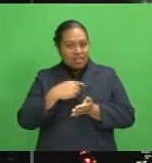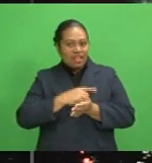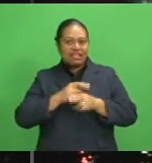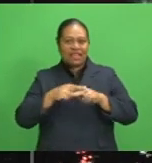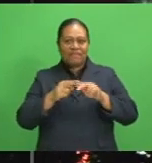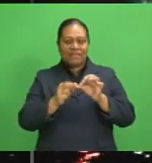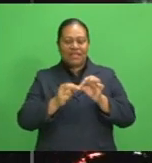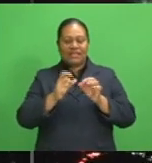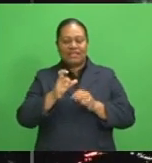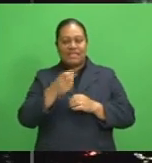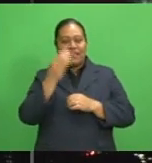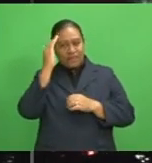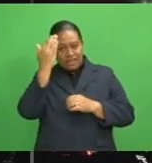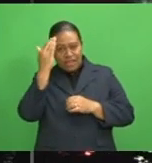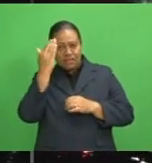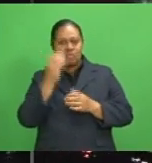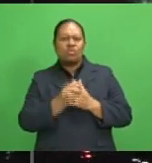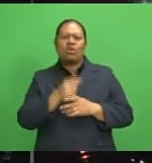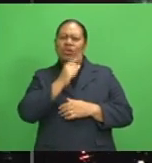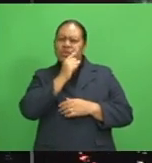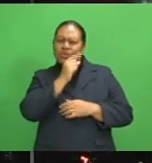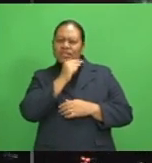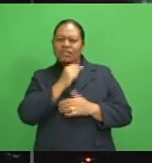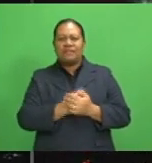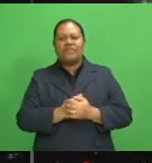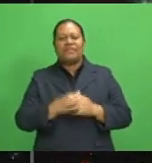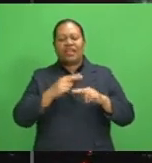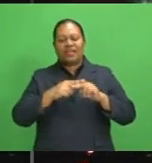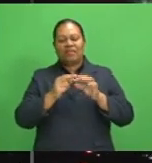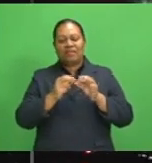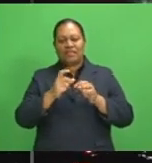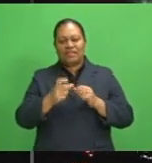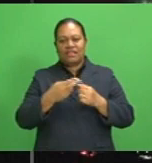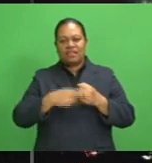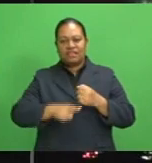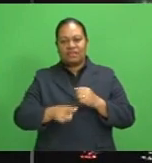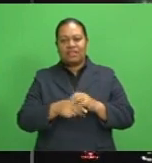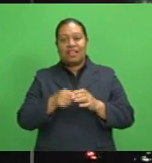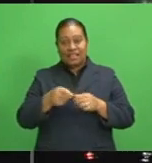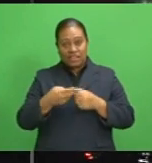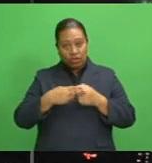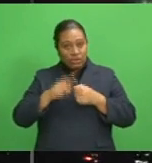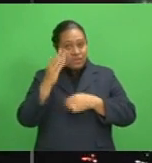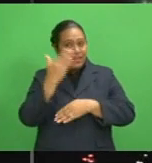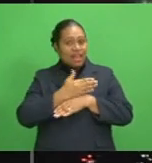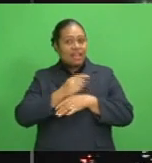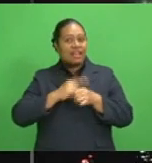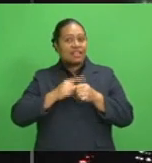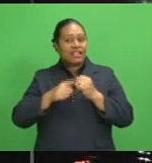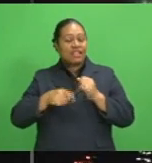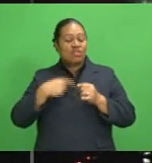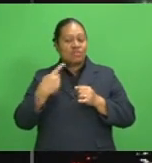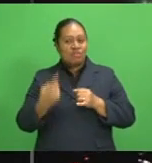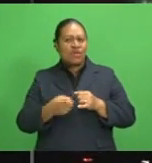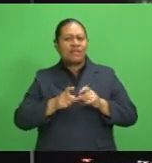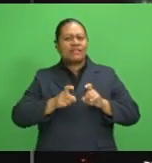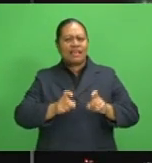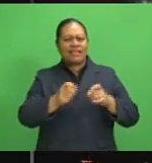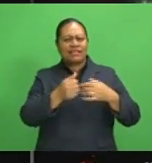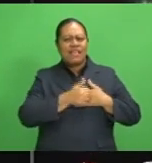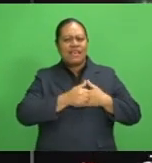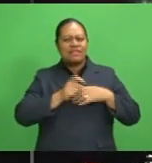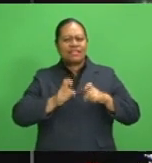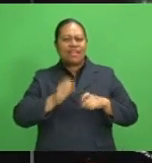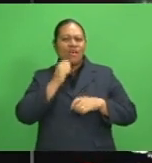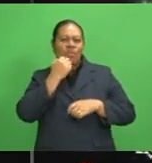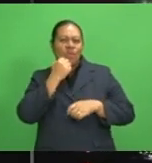News Facebook page and our Twitter page at FBC underscore news. That's your news for tonight. Until tomorrow from the team and I stay safe, stay warm and